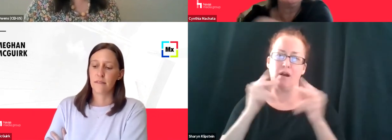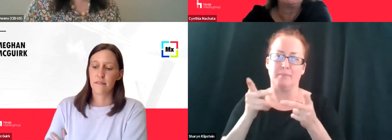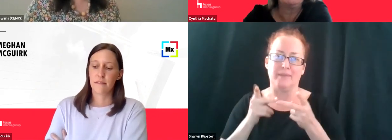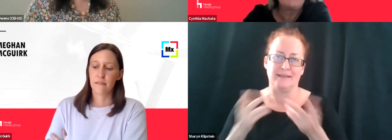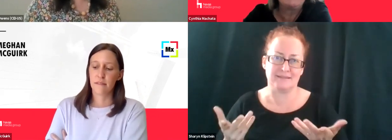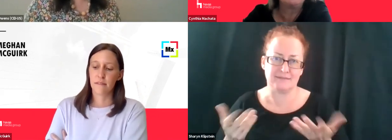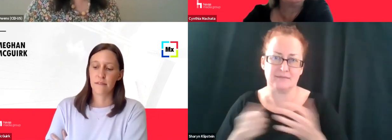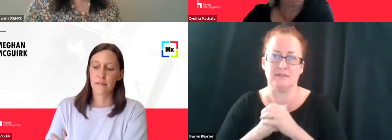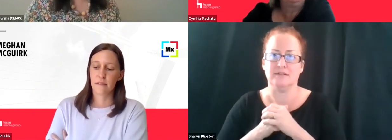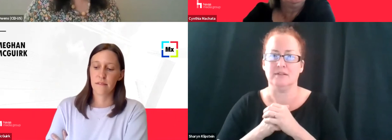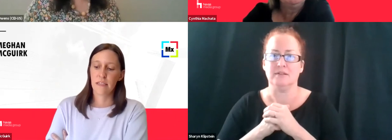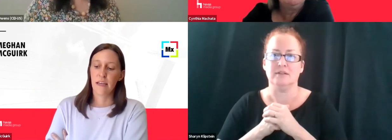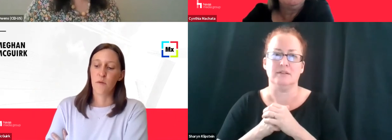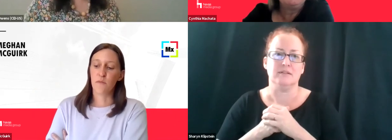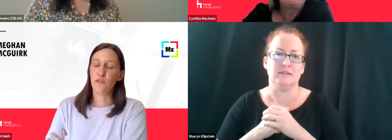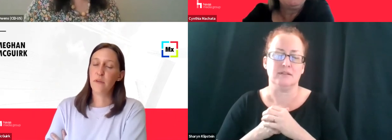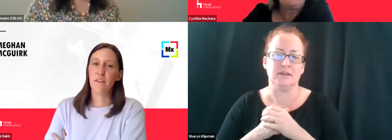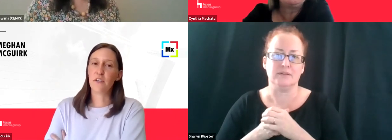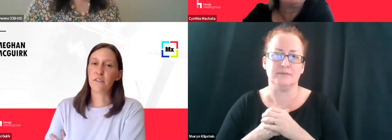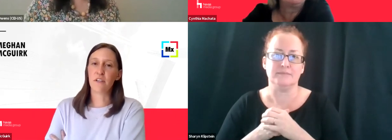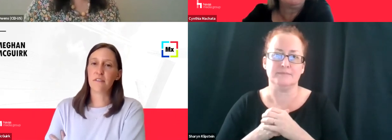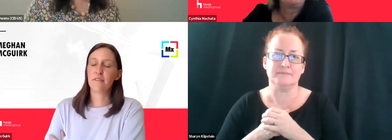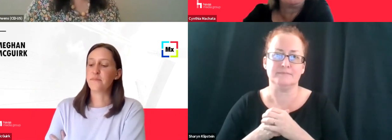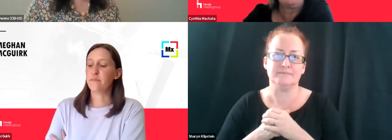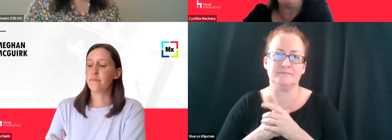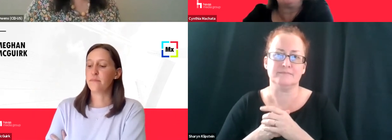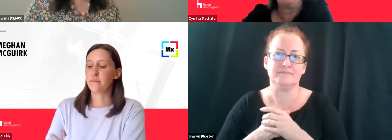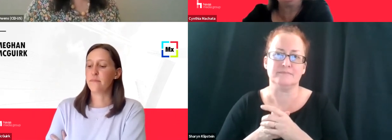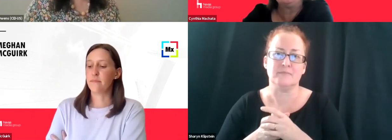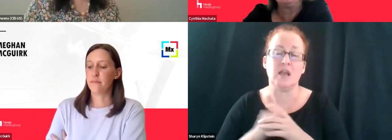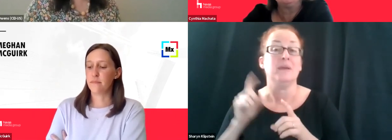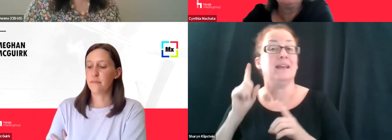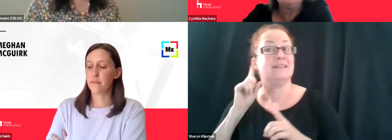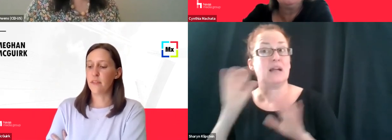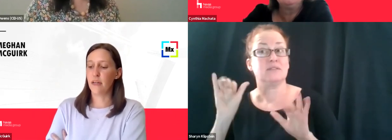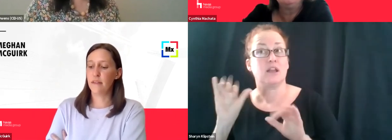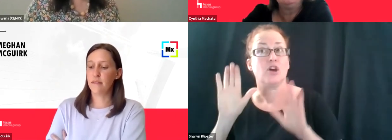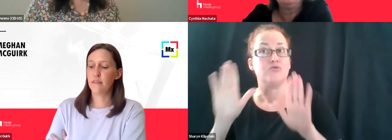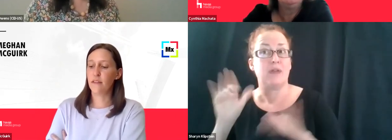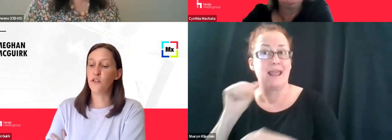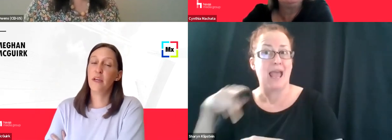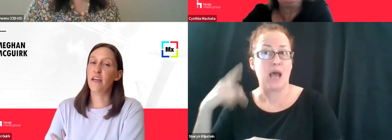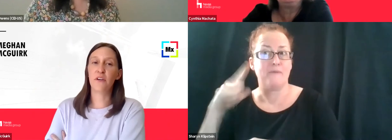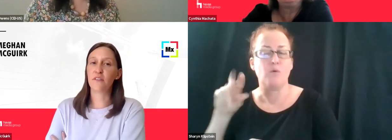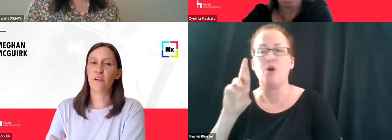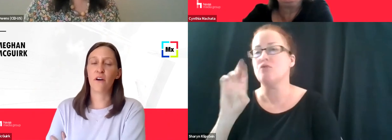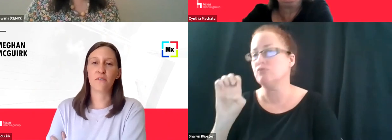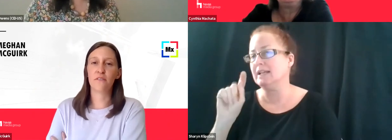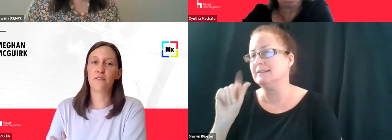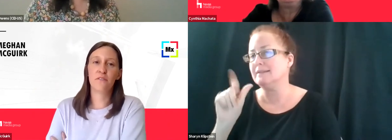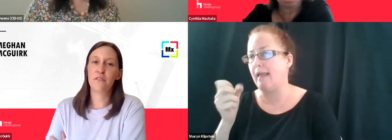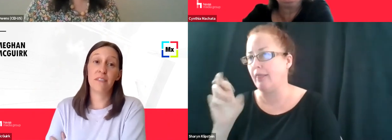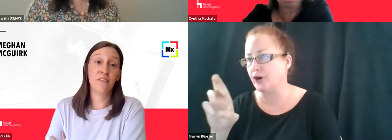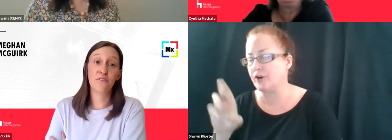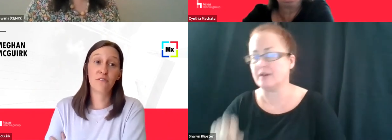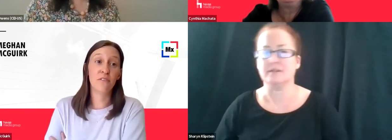we would consider consumer packaged goods. Um, you know, that sounds like a great app for a retailer. Yeah. New behaviors are hard